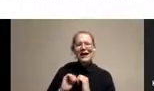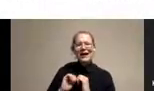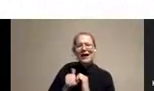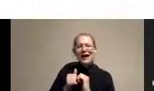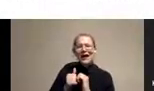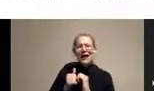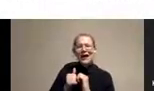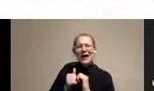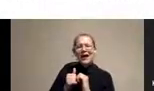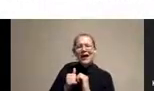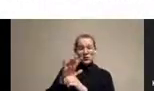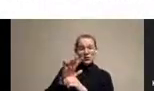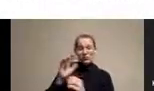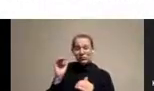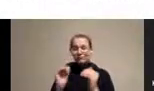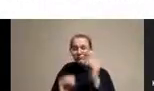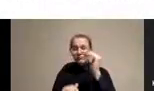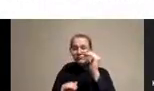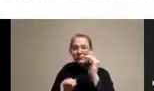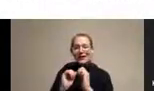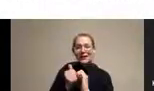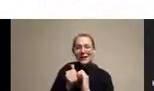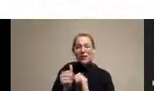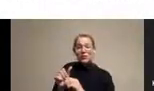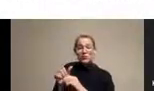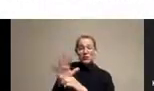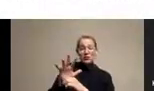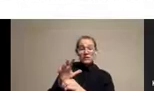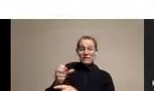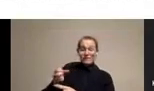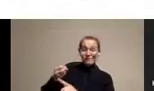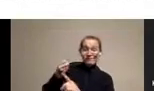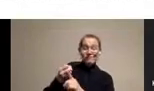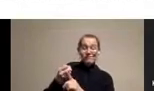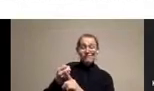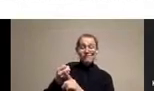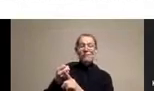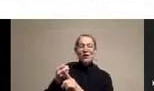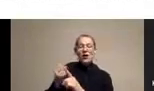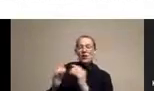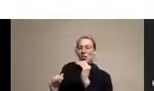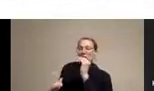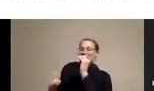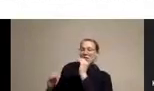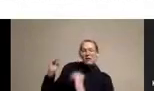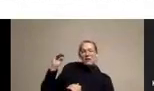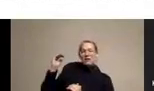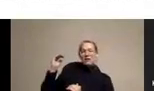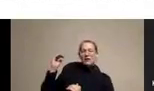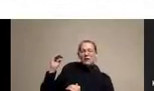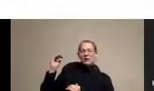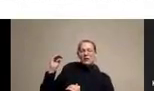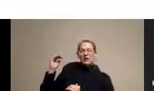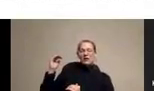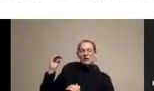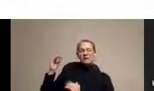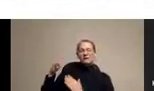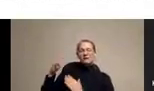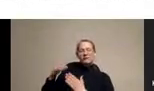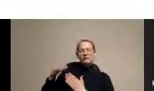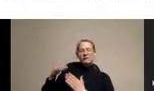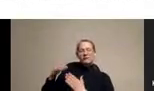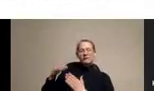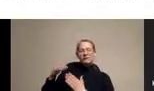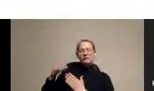in COVID? Well, when COVID hit, our underlying inequities resulted in underlying differences in our